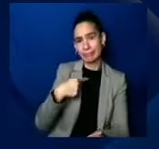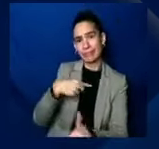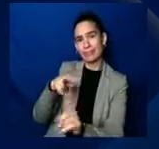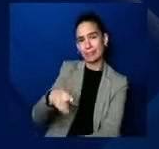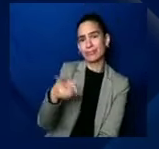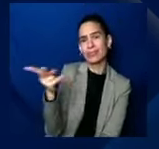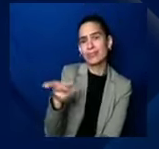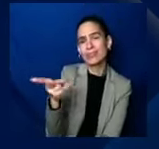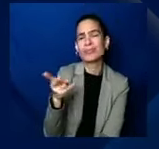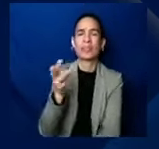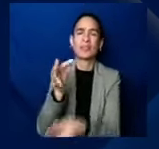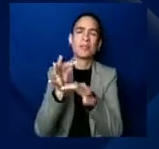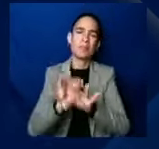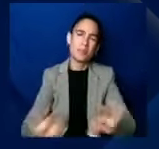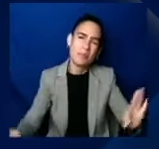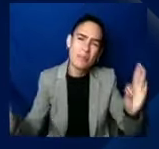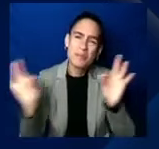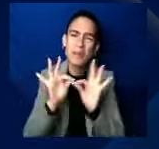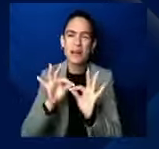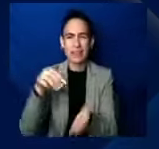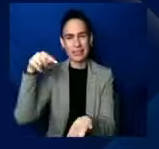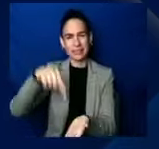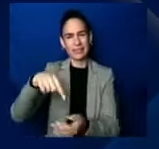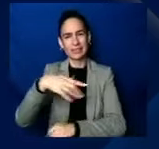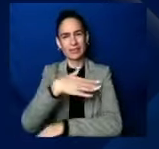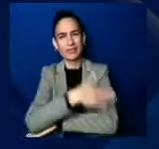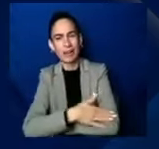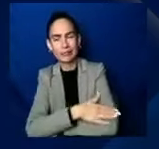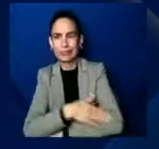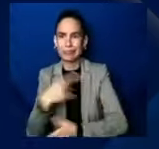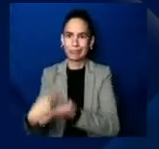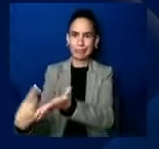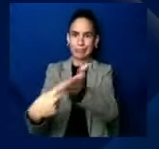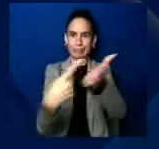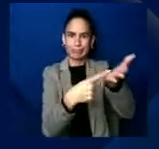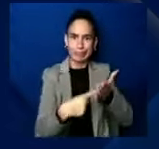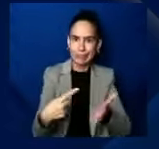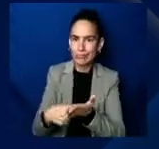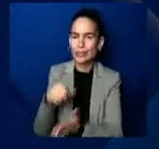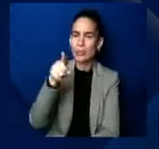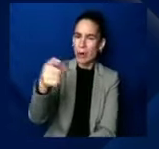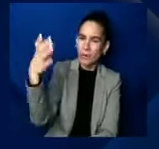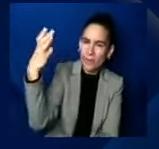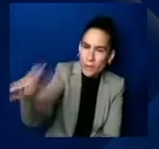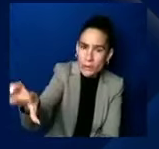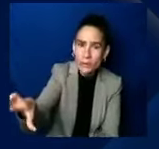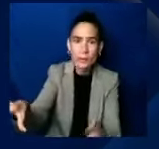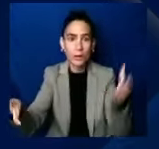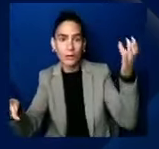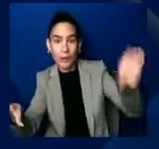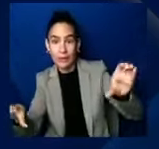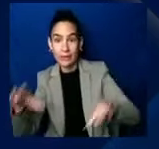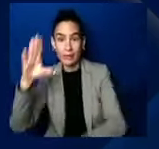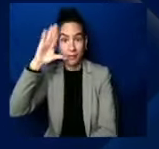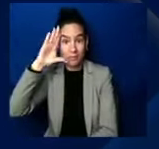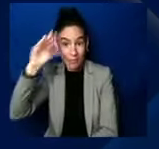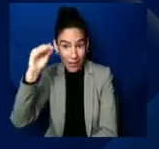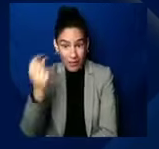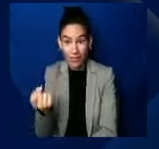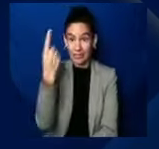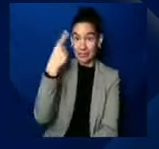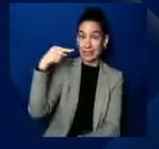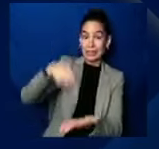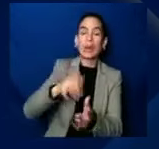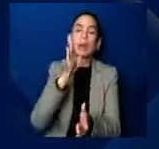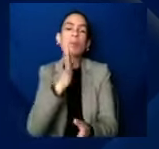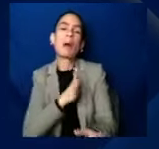national conversation because you forced fellas, forced guys to understand this is not a women's issue. This is our issue. You also have